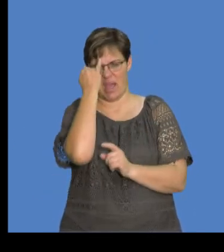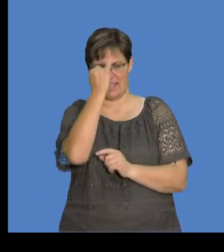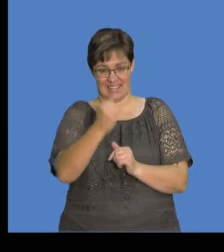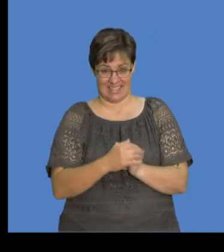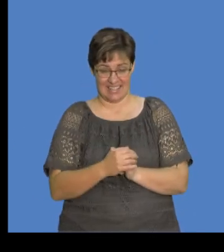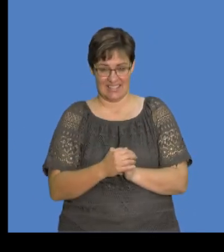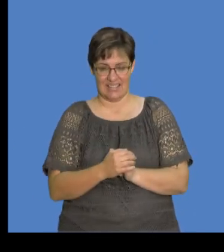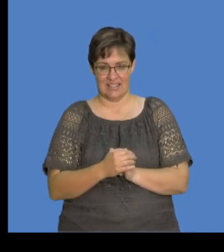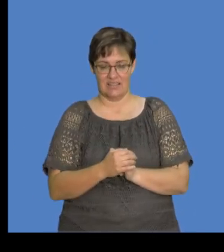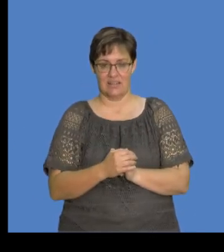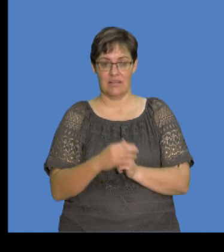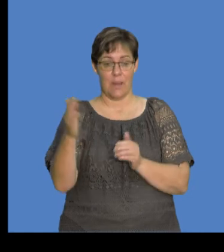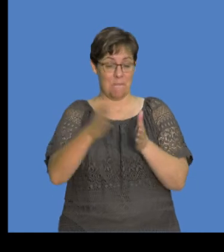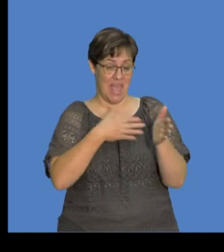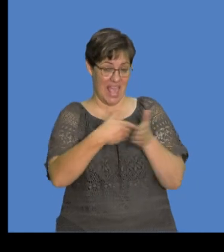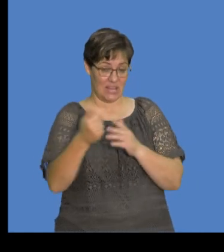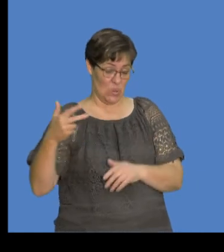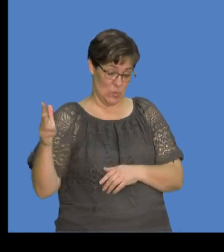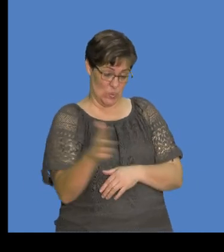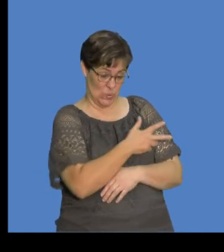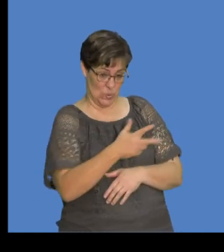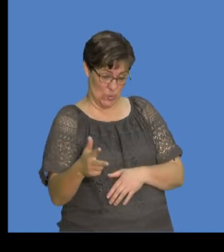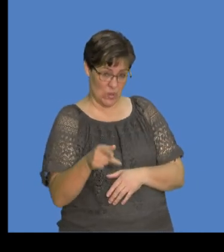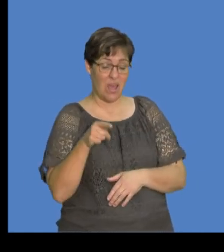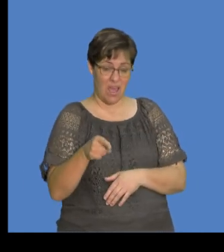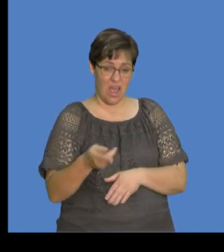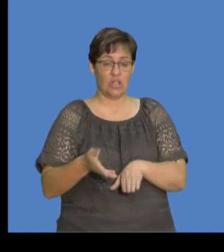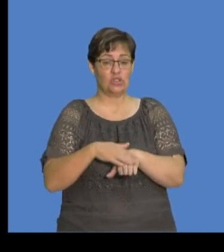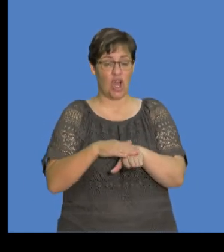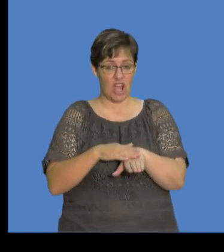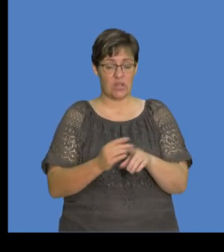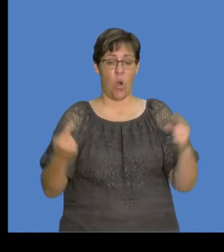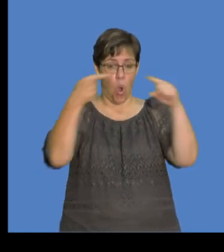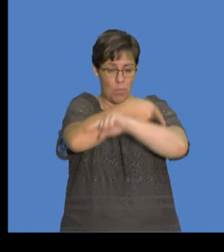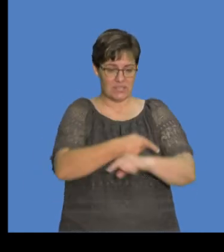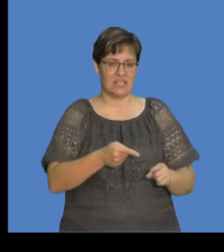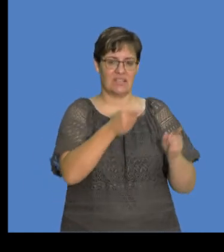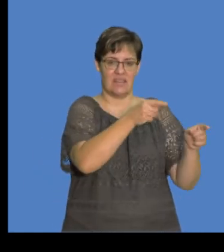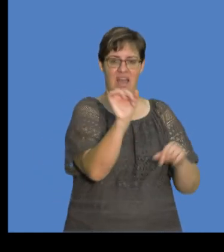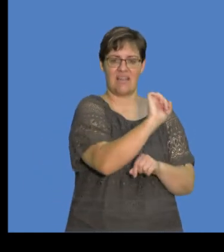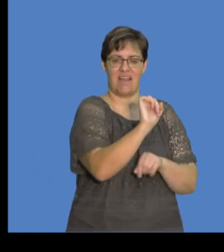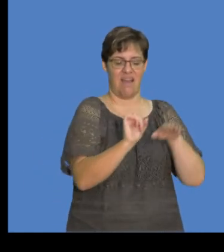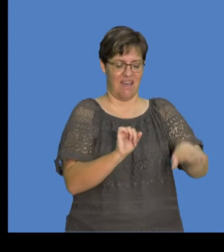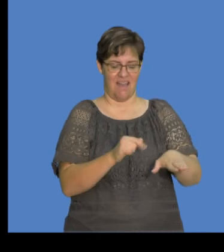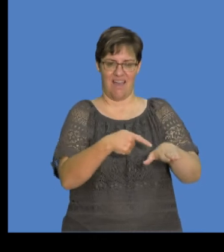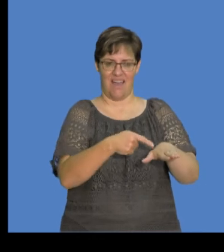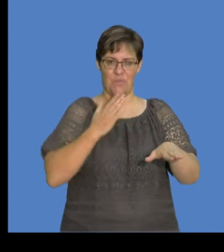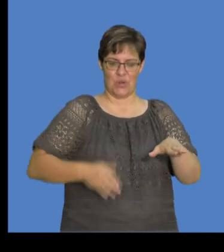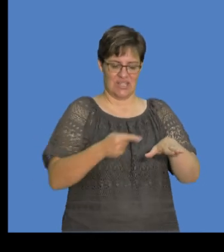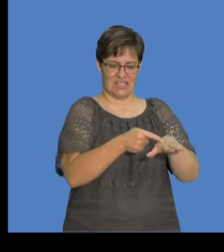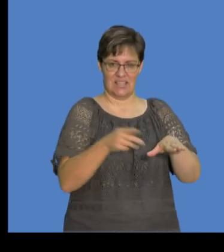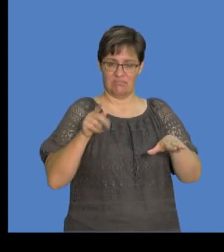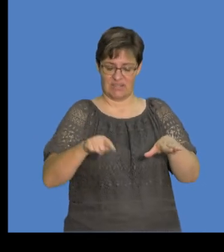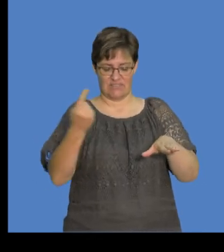or less the same idea, you know, the paint droplets are charged opposite to the body of the car. So once it sticks onto the car,